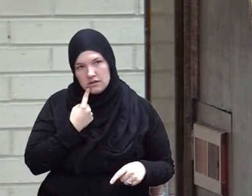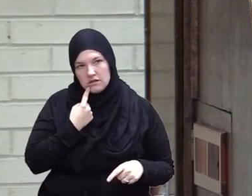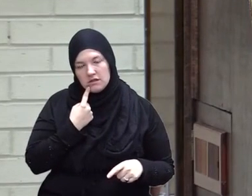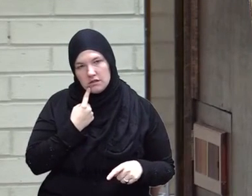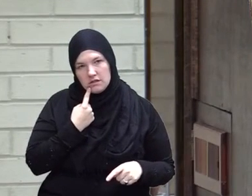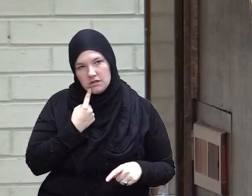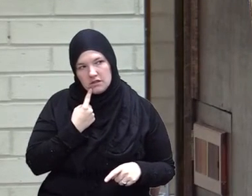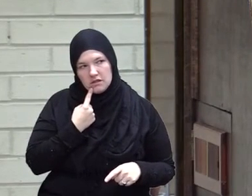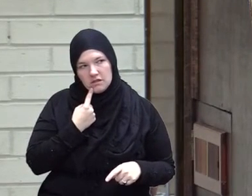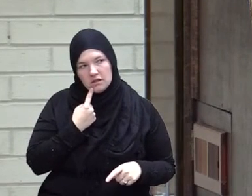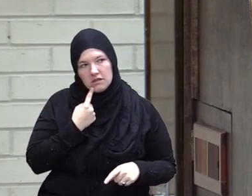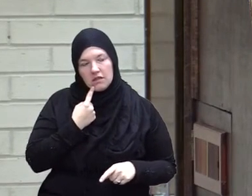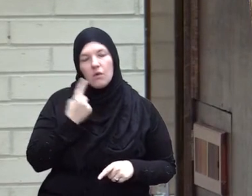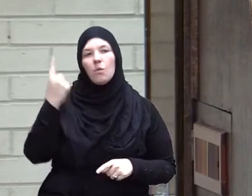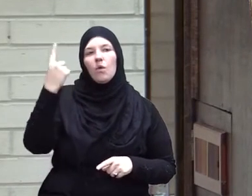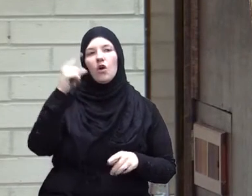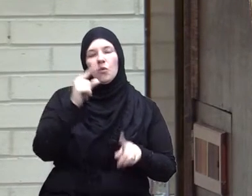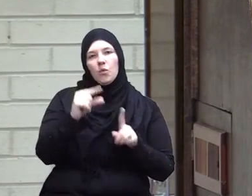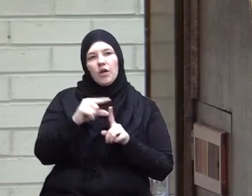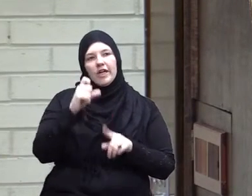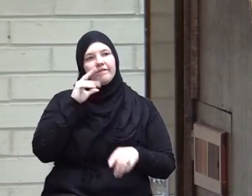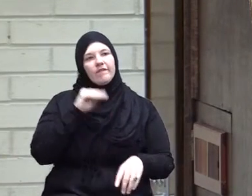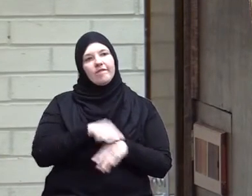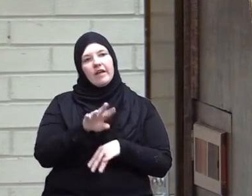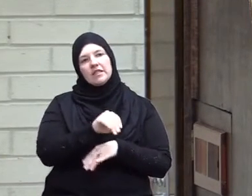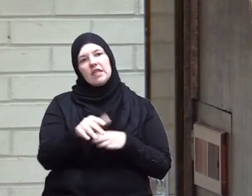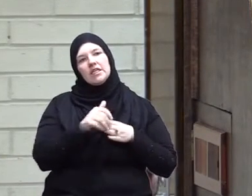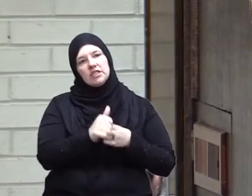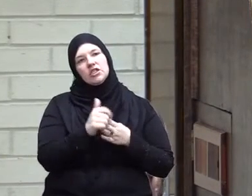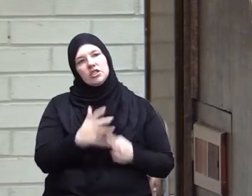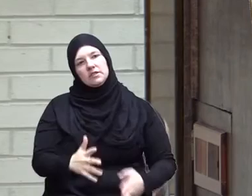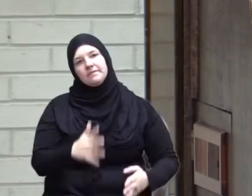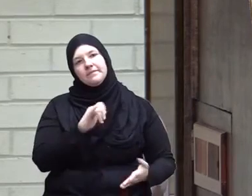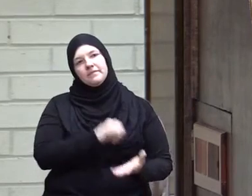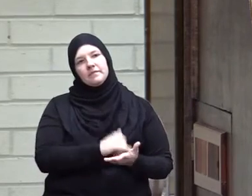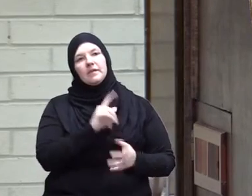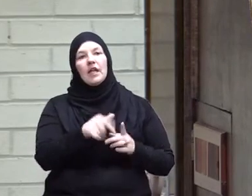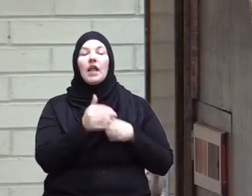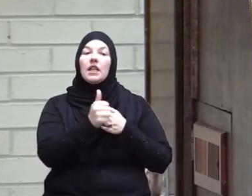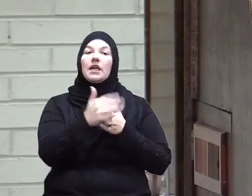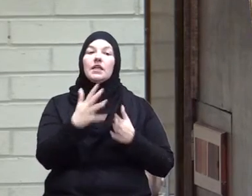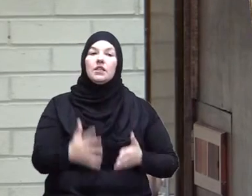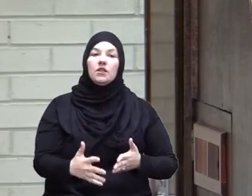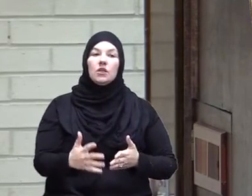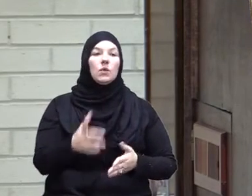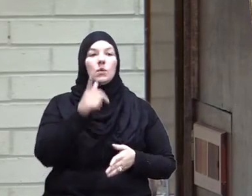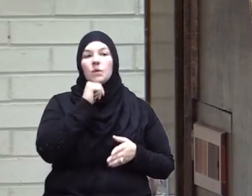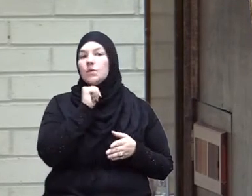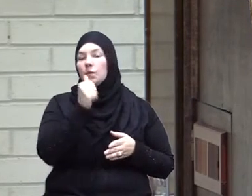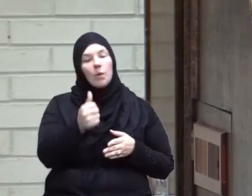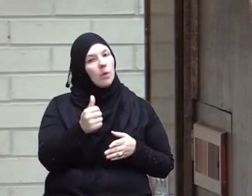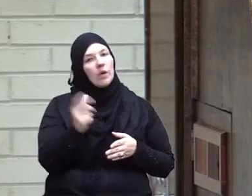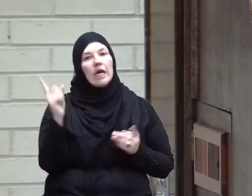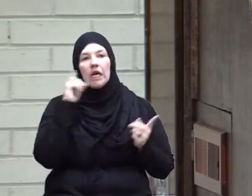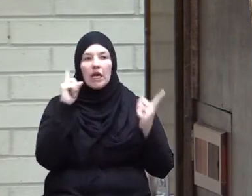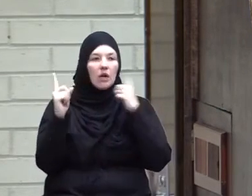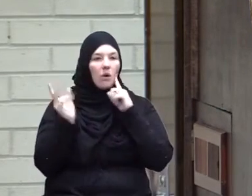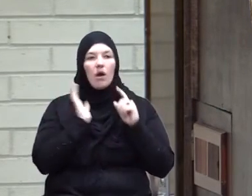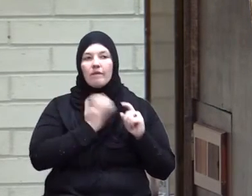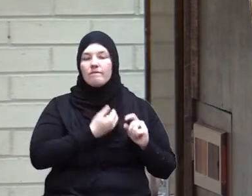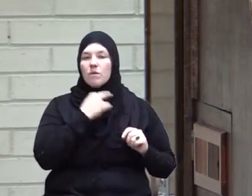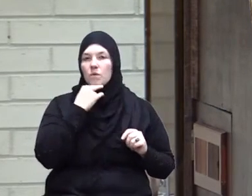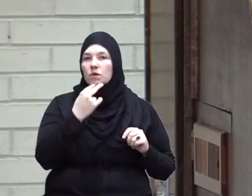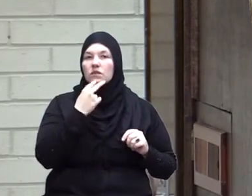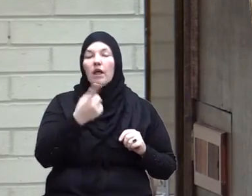least a word of advice and leadership so that the leaders who don't hear